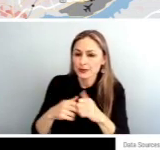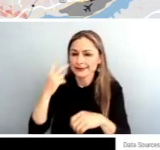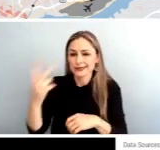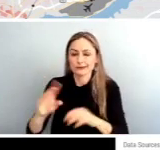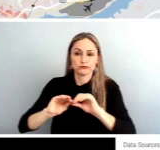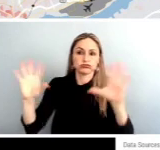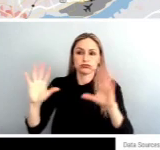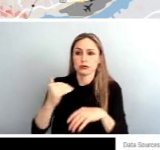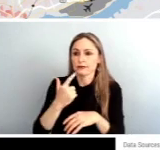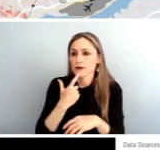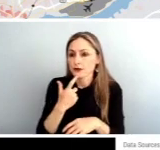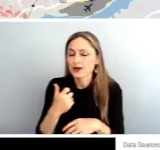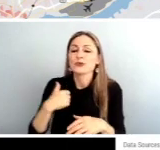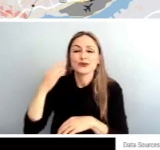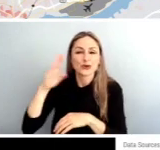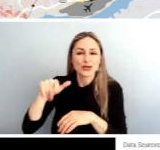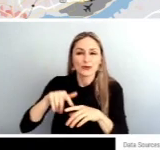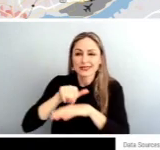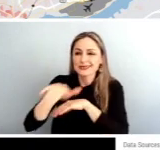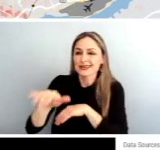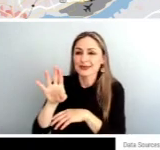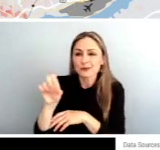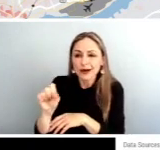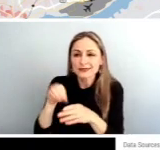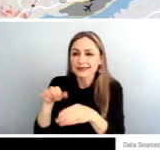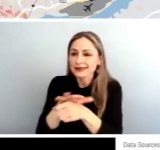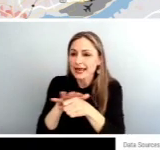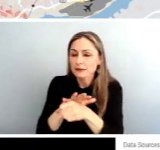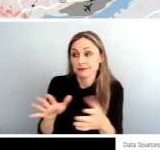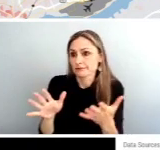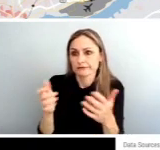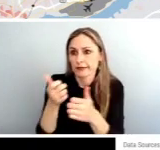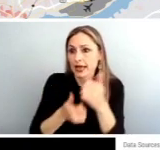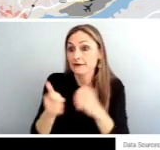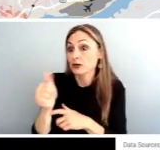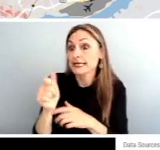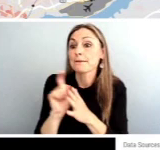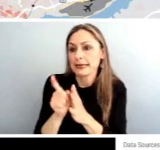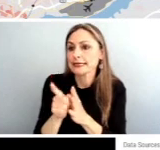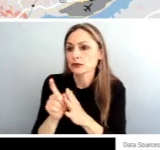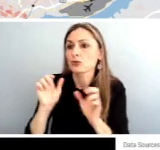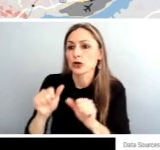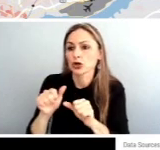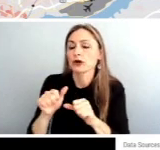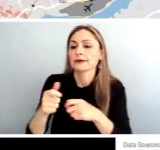we know that we could send a bus in those neighborhoods or there's communities almost every 10 minutes or something like that where the colors start to pale out. The demand